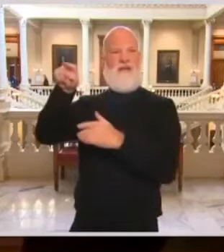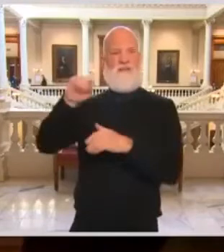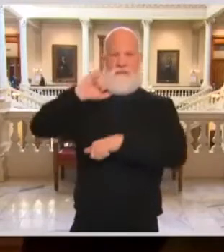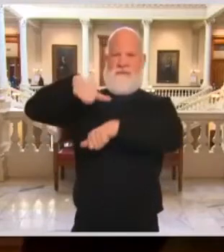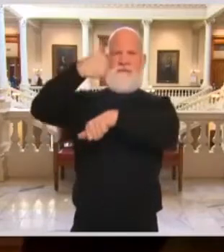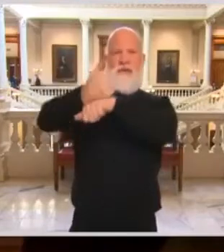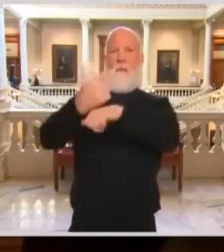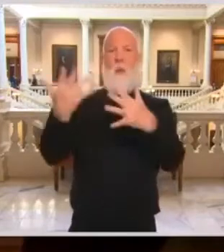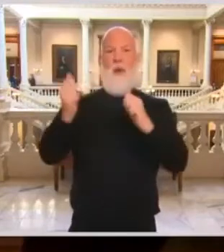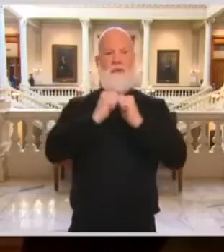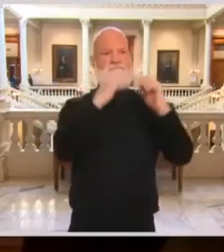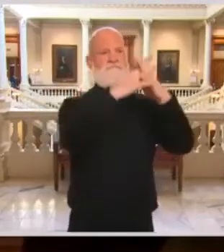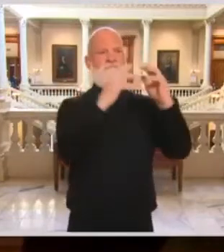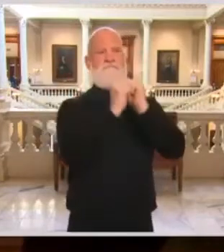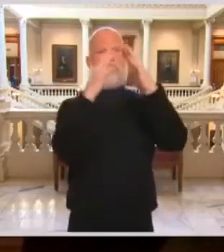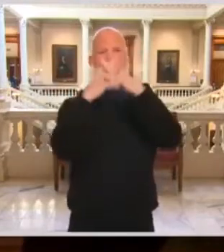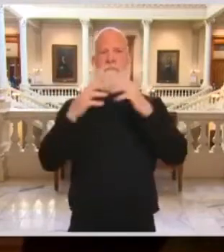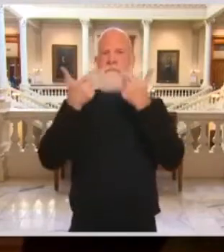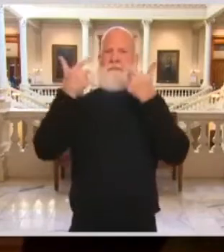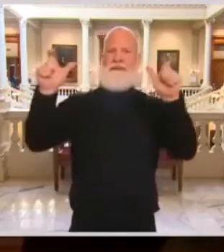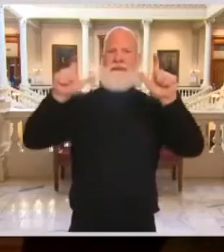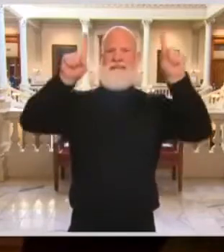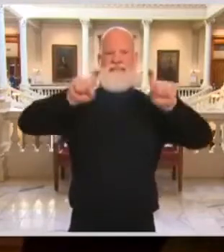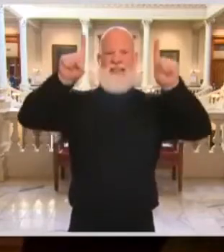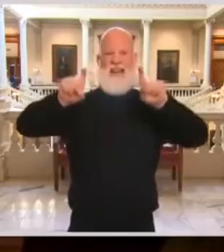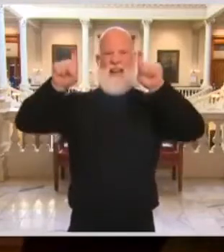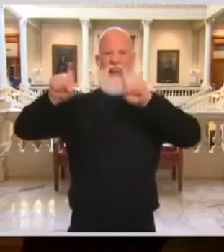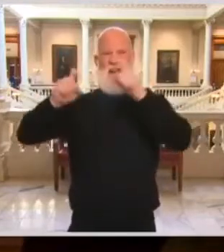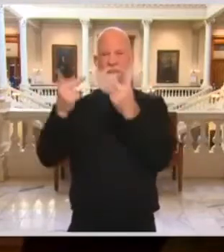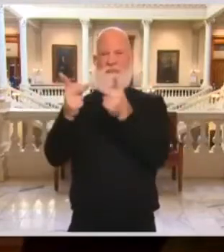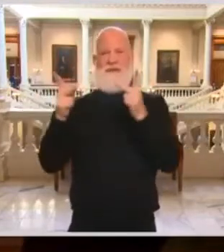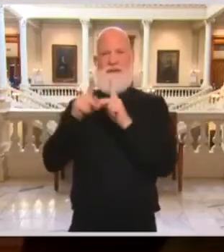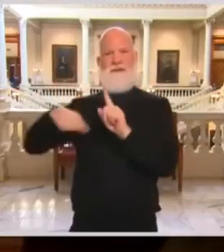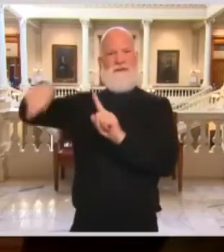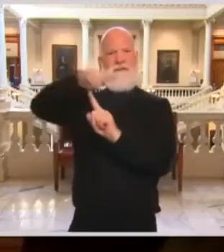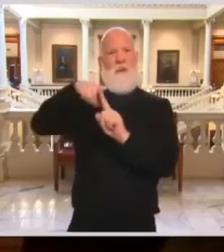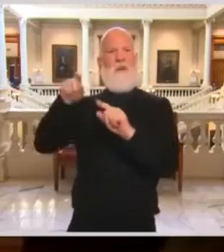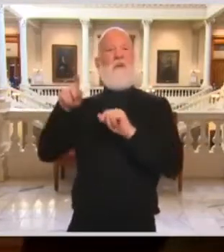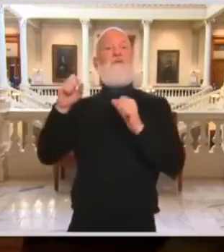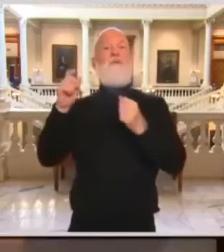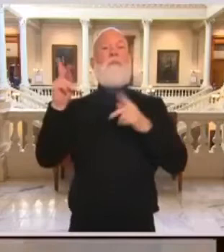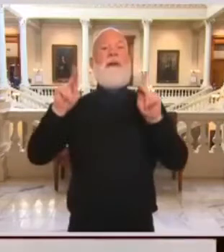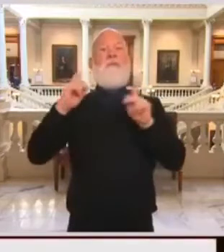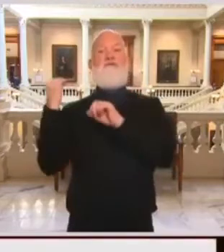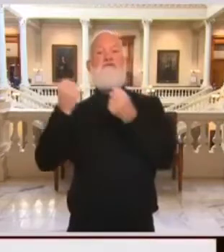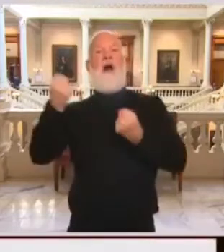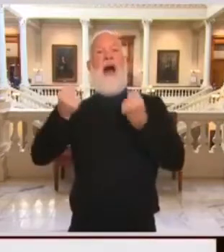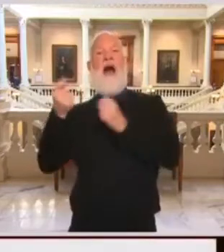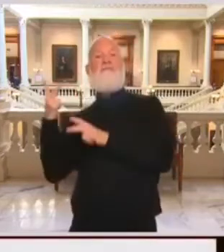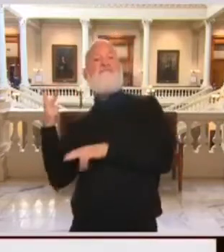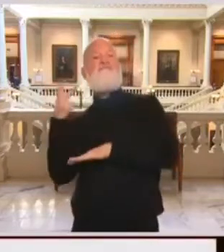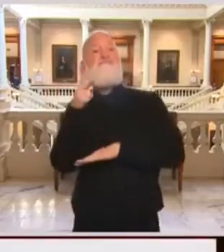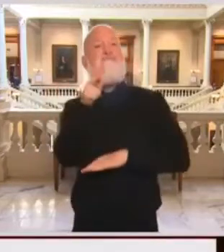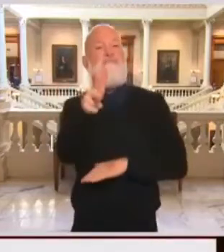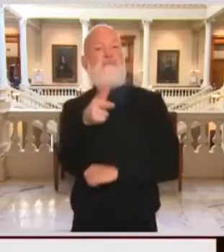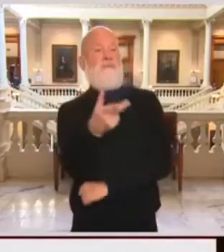and engaged hard-to-reach communities to help identify cases and slow the spread of the virus.